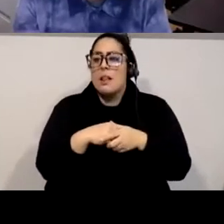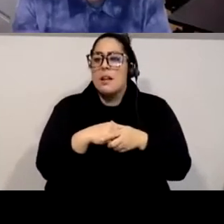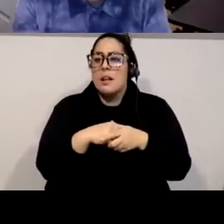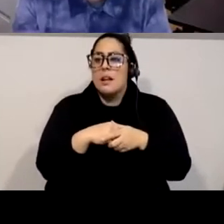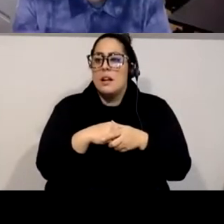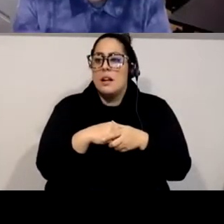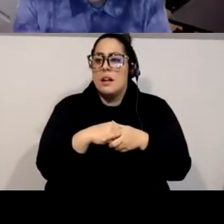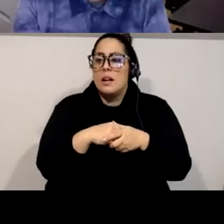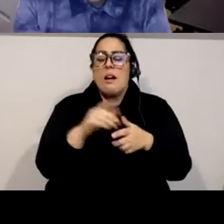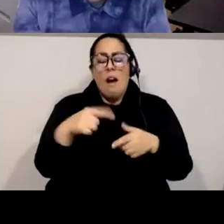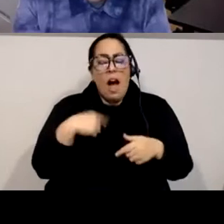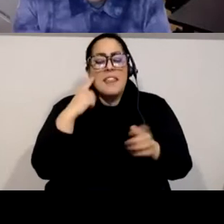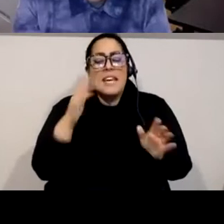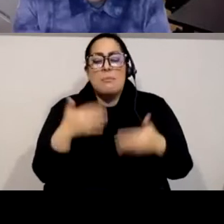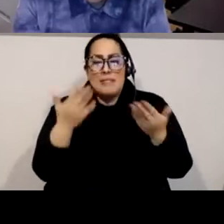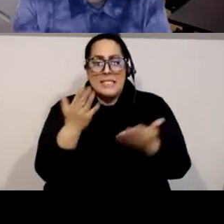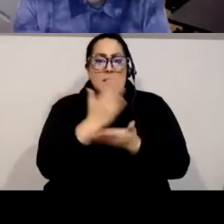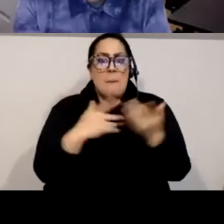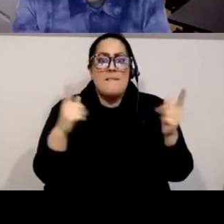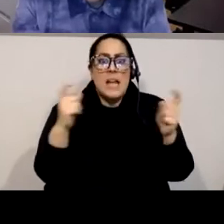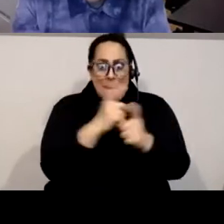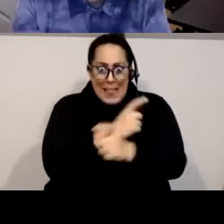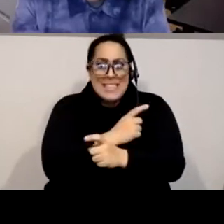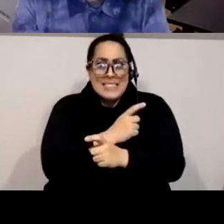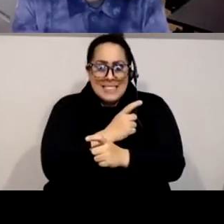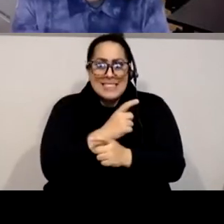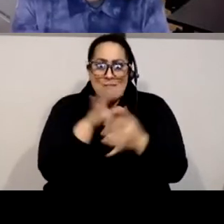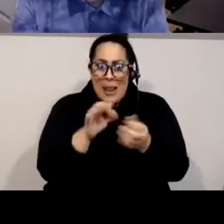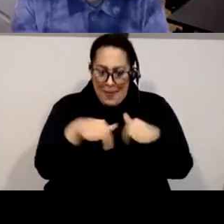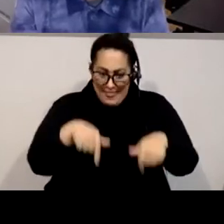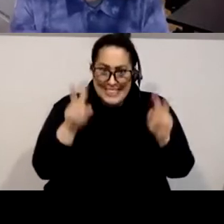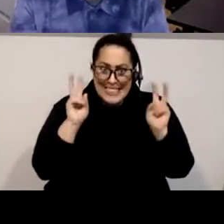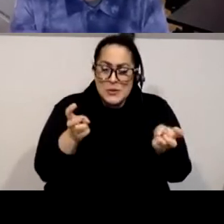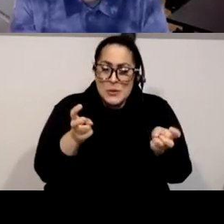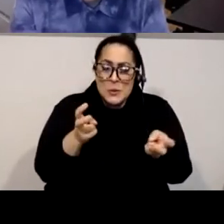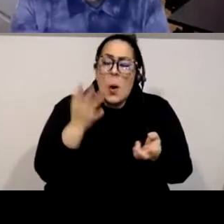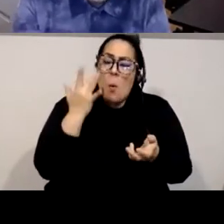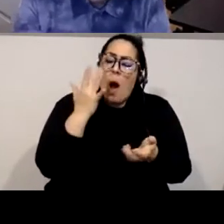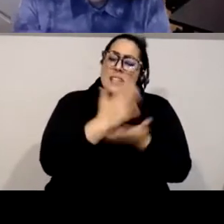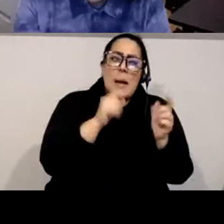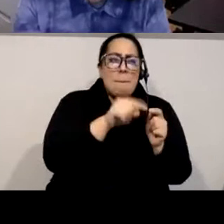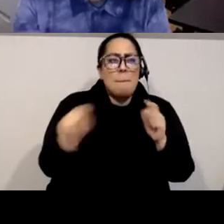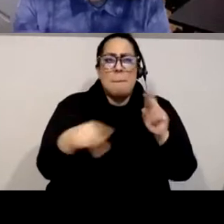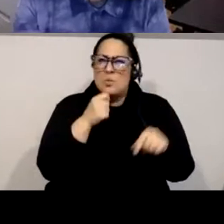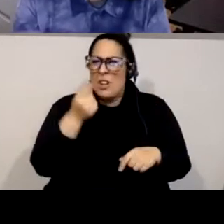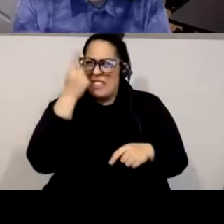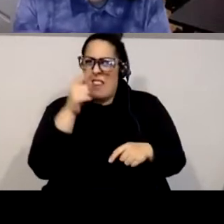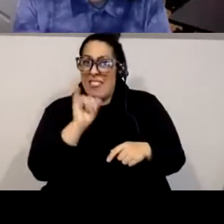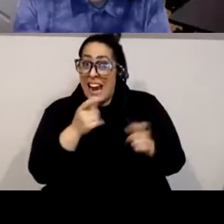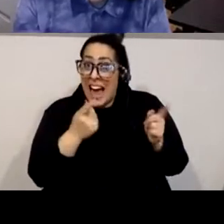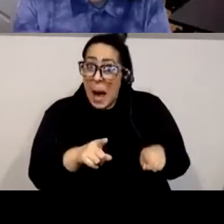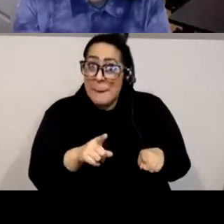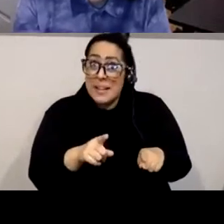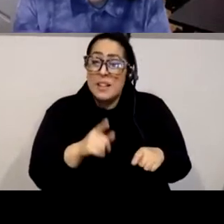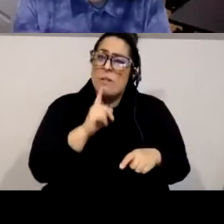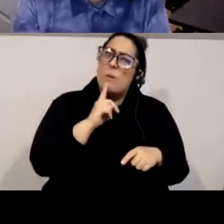it brings up some of the complexities of what this, of what this issue is and why some people don't quite understand when it happens. So I'm going to ask if the